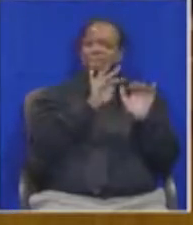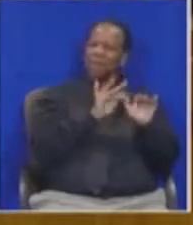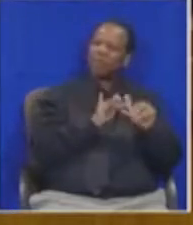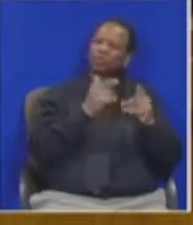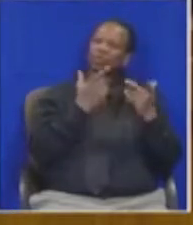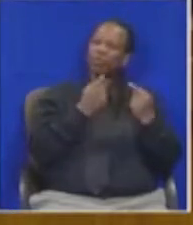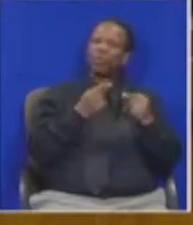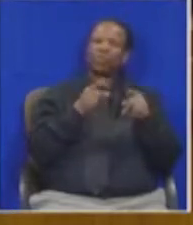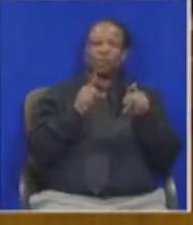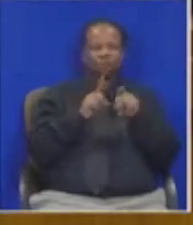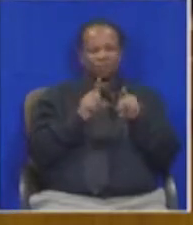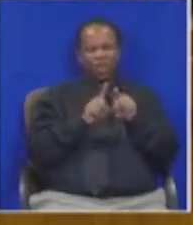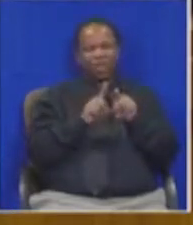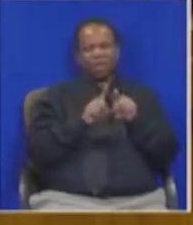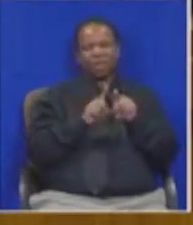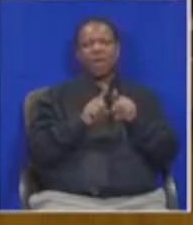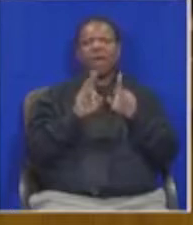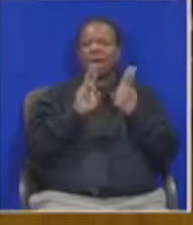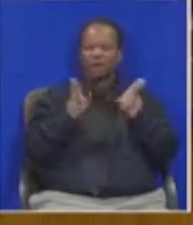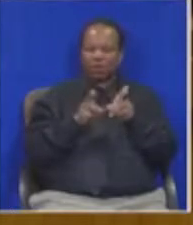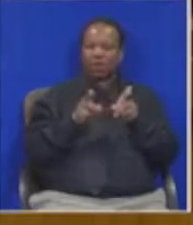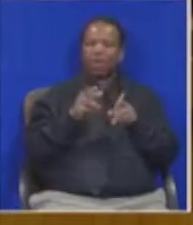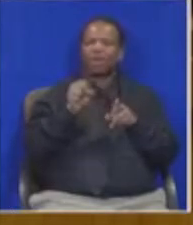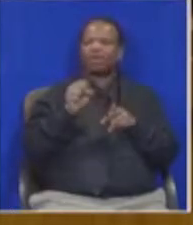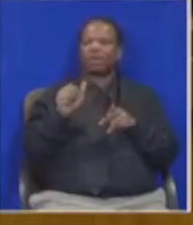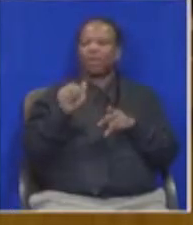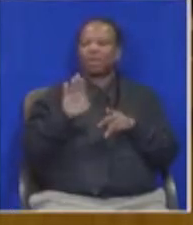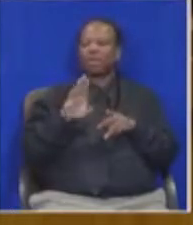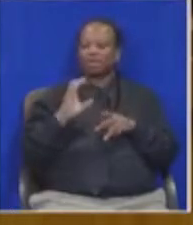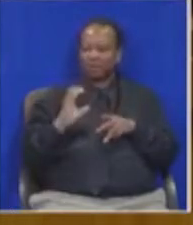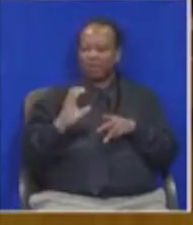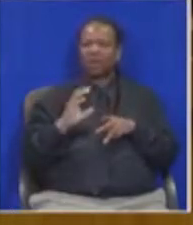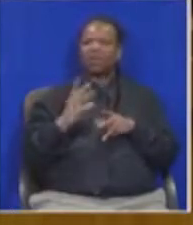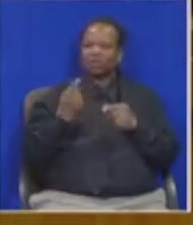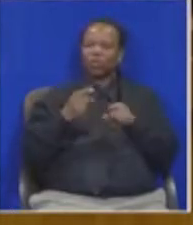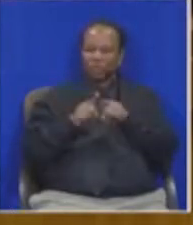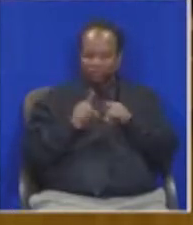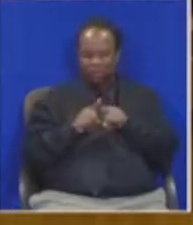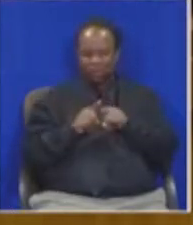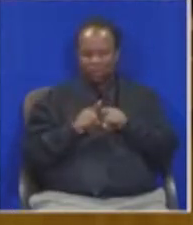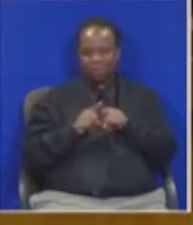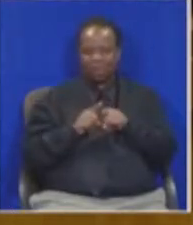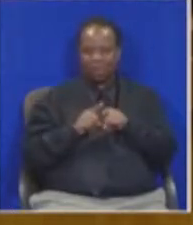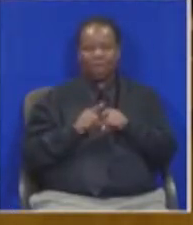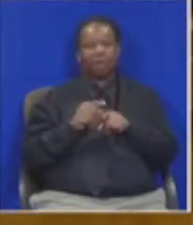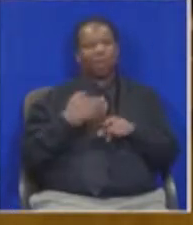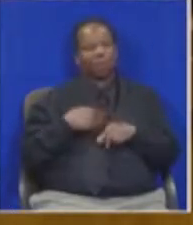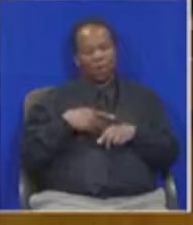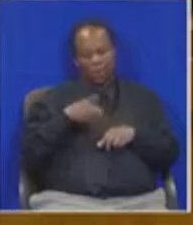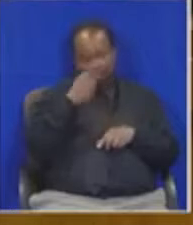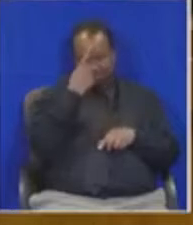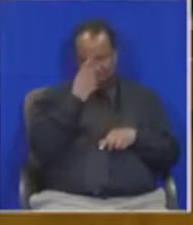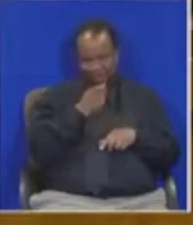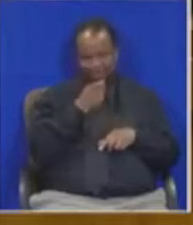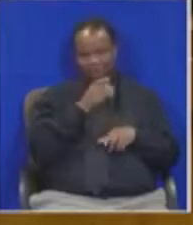Hoc Committee with the SABC. We believe that this can be taken forward. We believe that the Public Enterprises Committee's